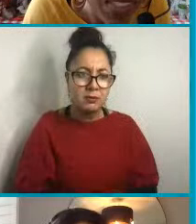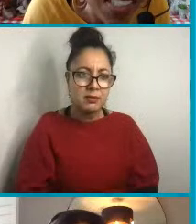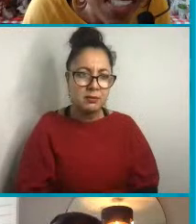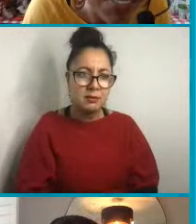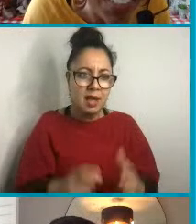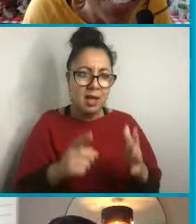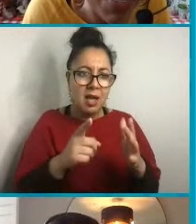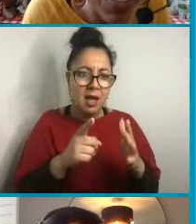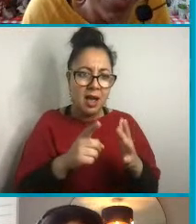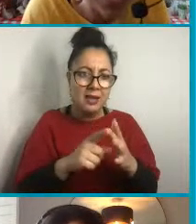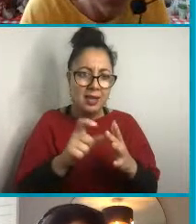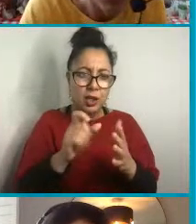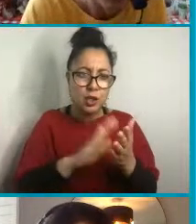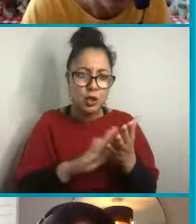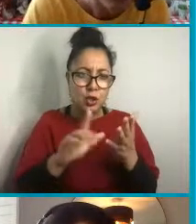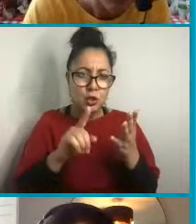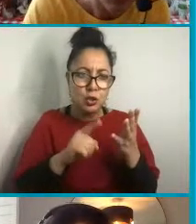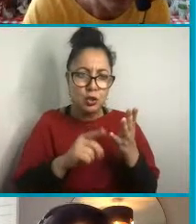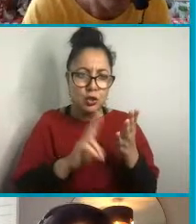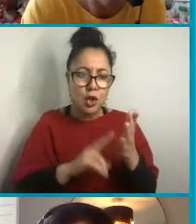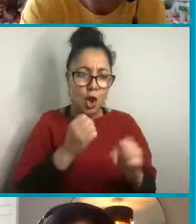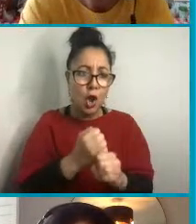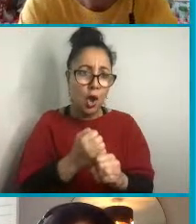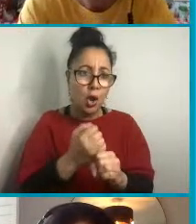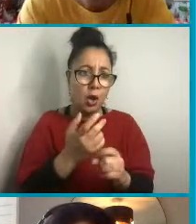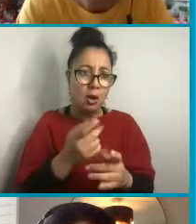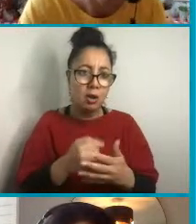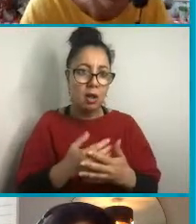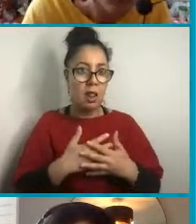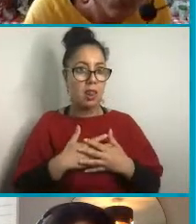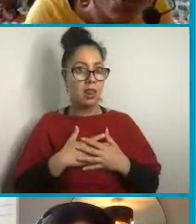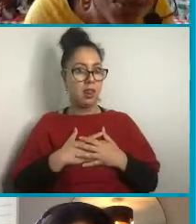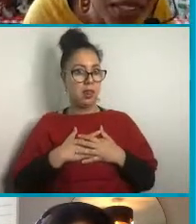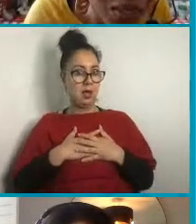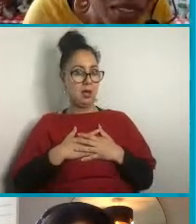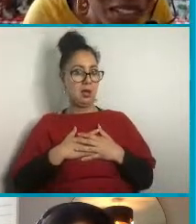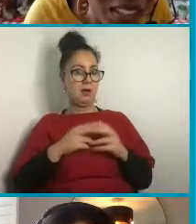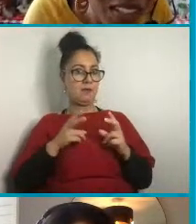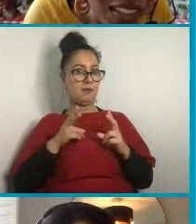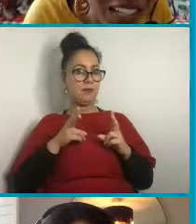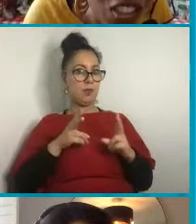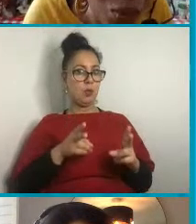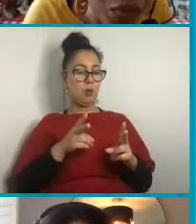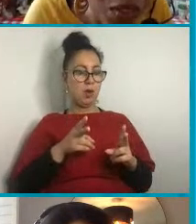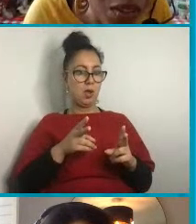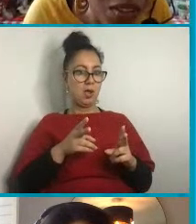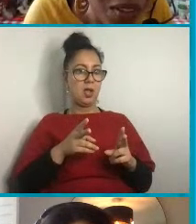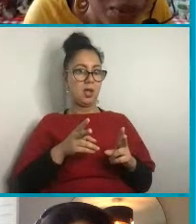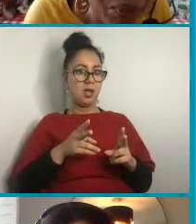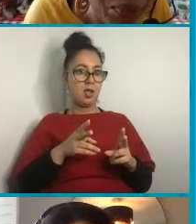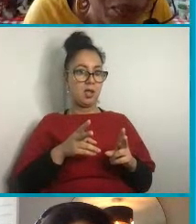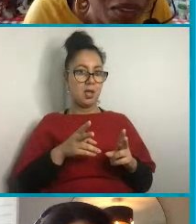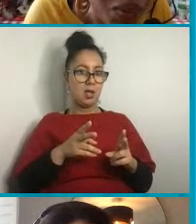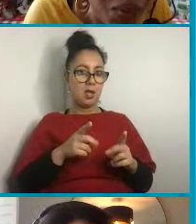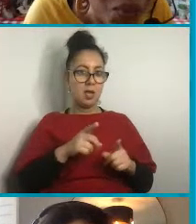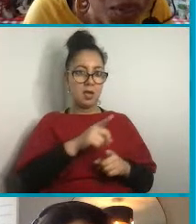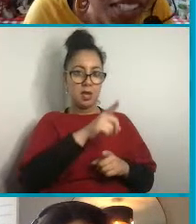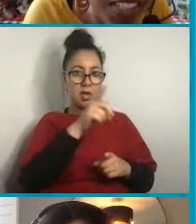It'd be great to have a look at some of the... I love the way the one on the edge there with the